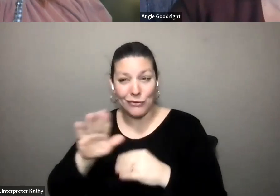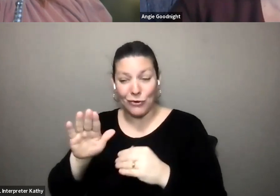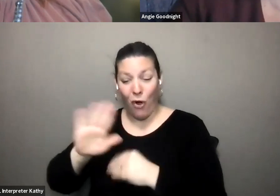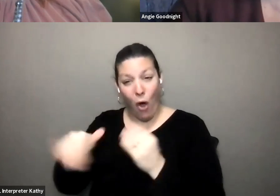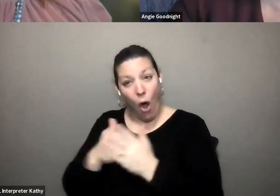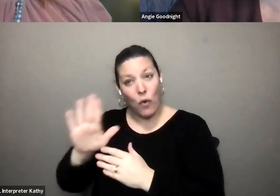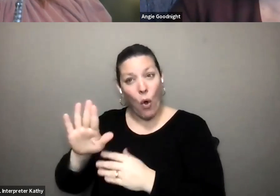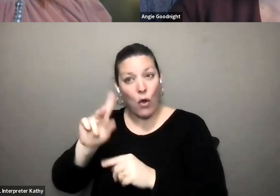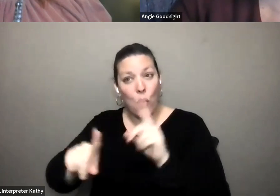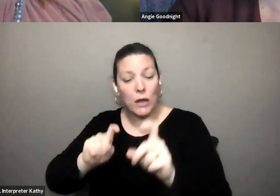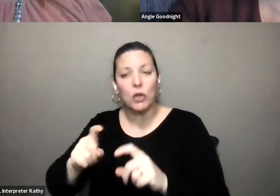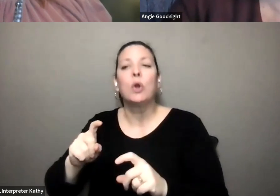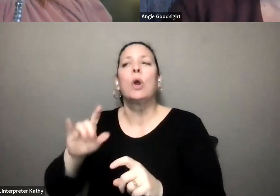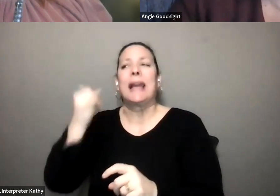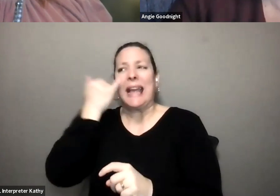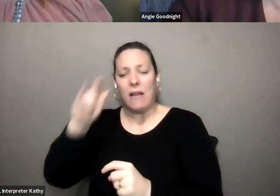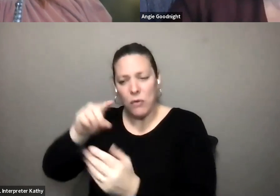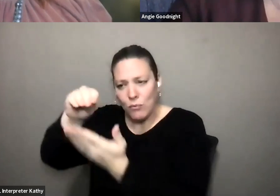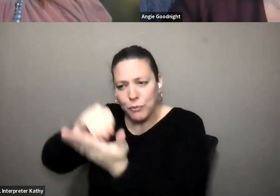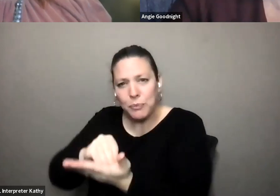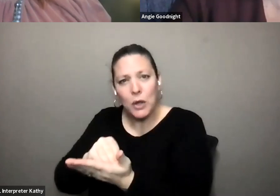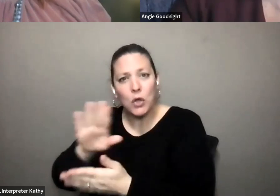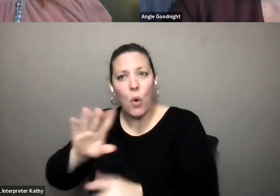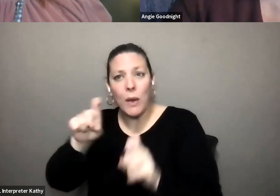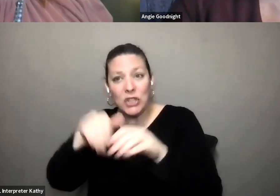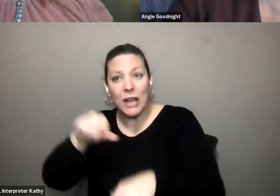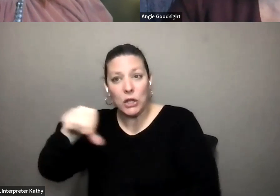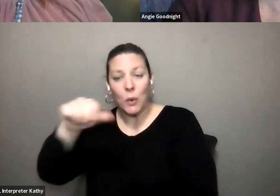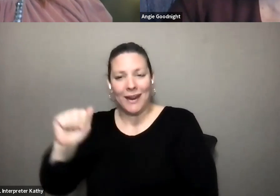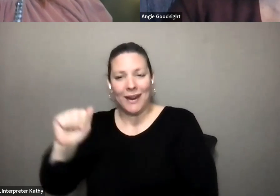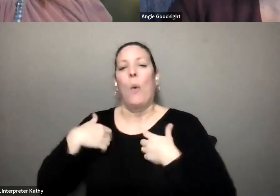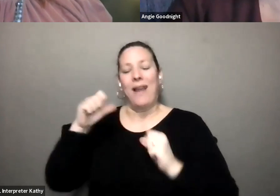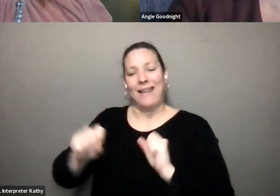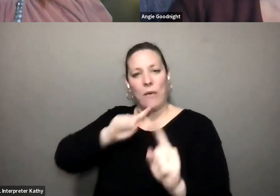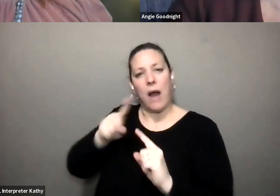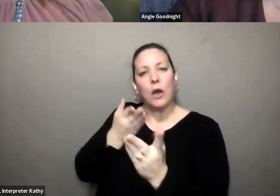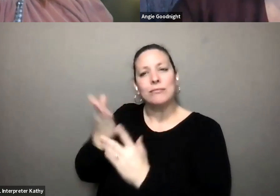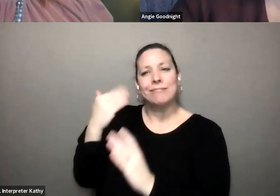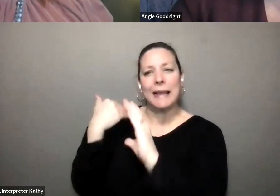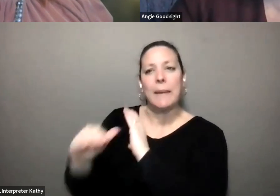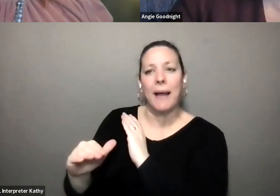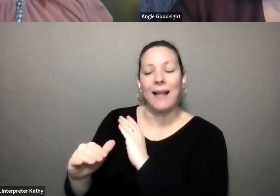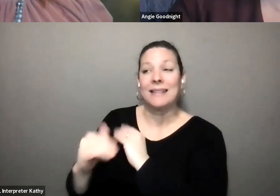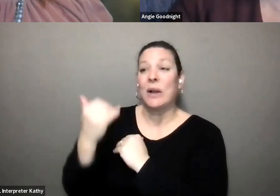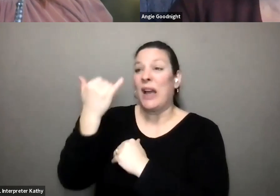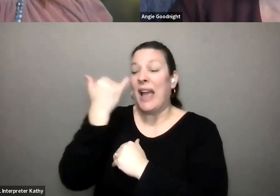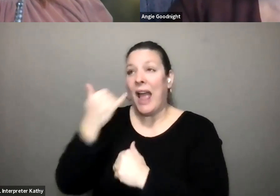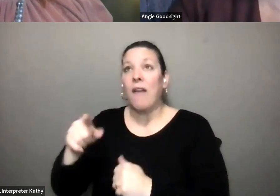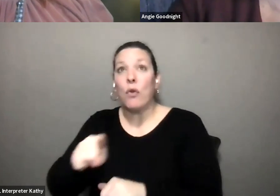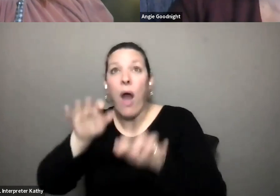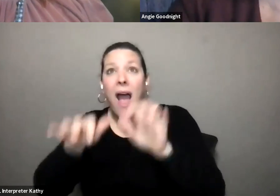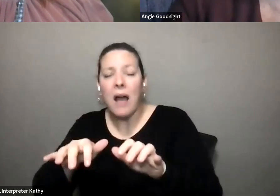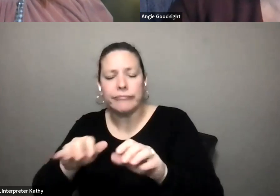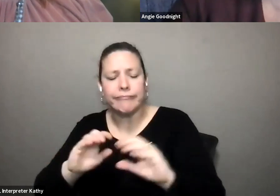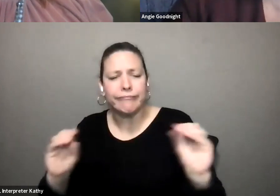it will provide us with your email so if we're not able to answer your question at the end we will absolutely get back to you